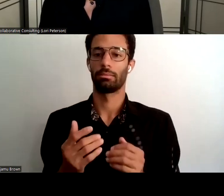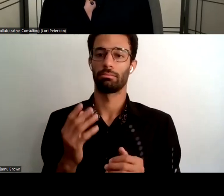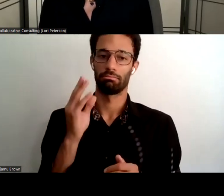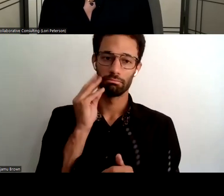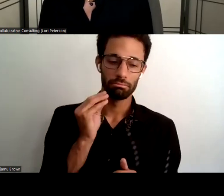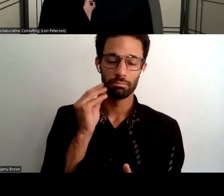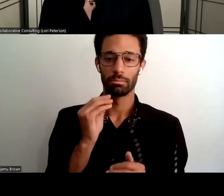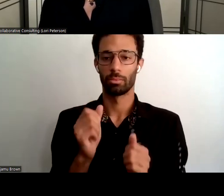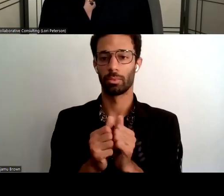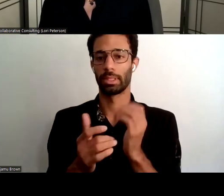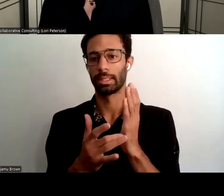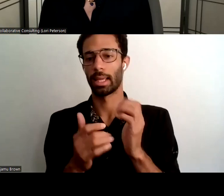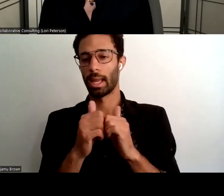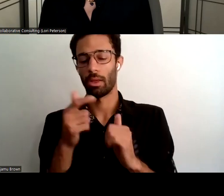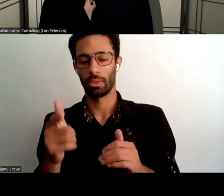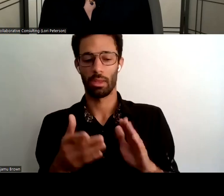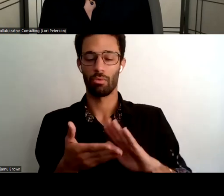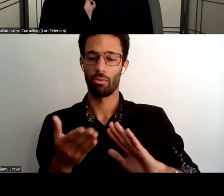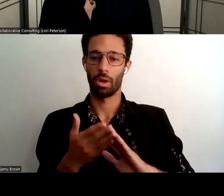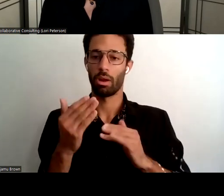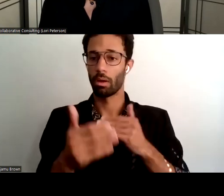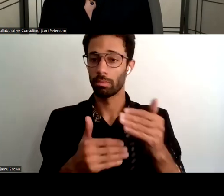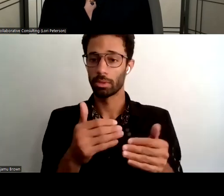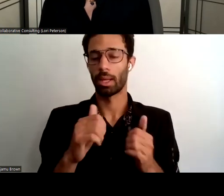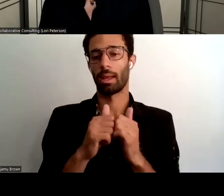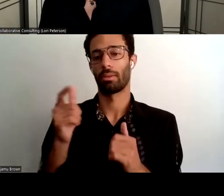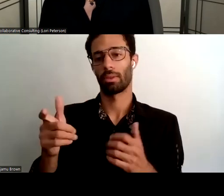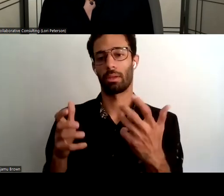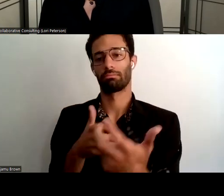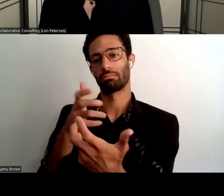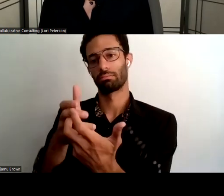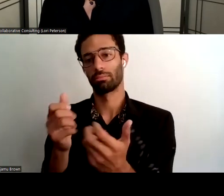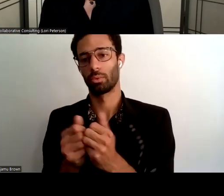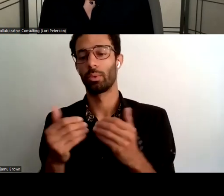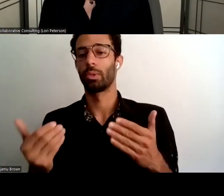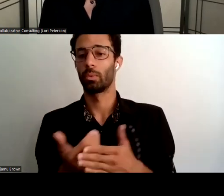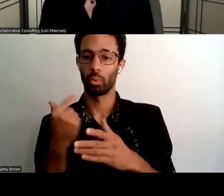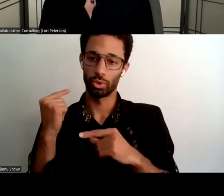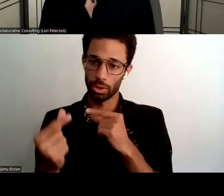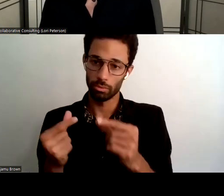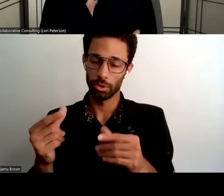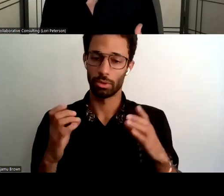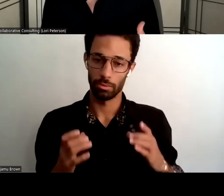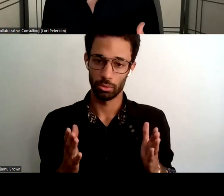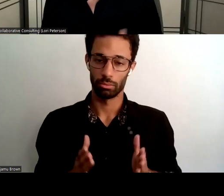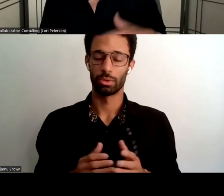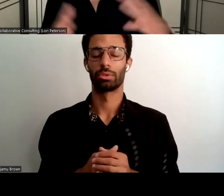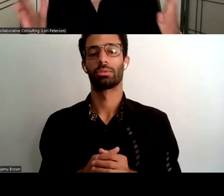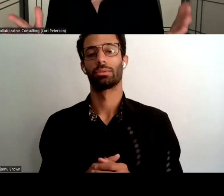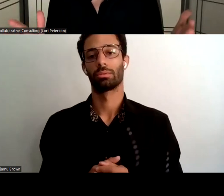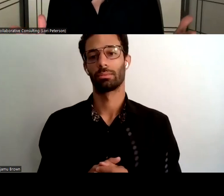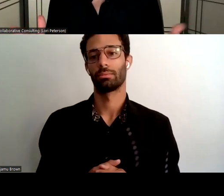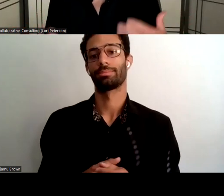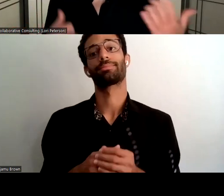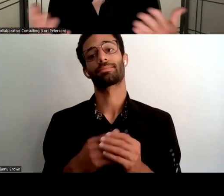in the way they engage the next generations of consumers and um a